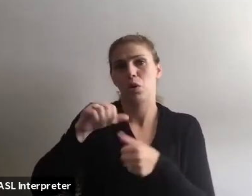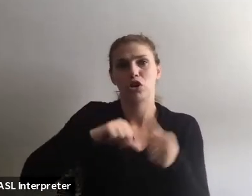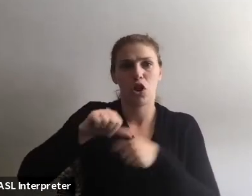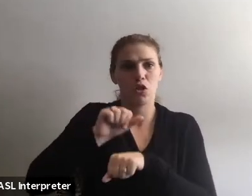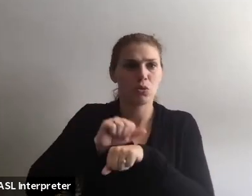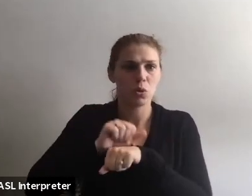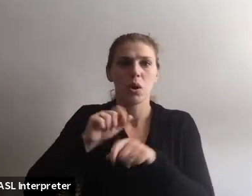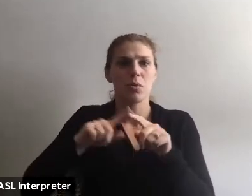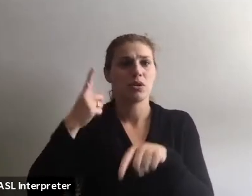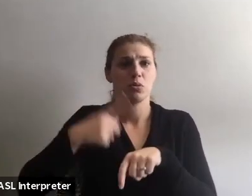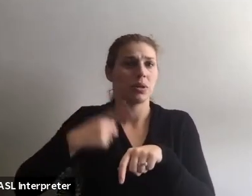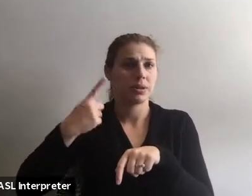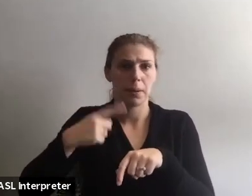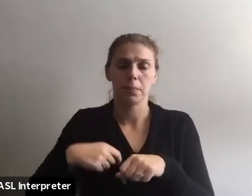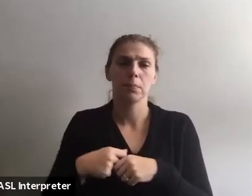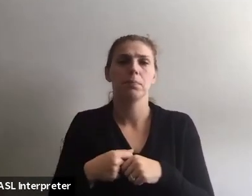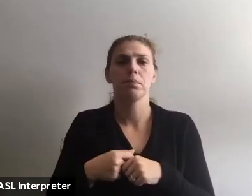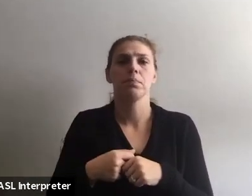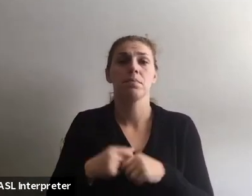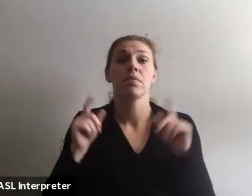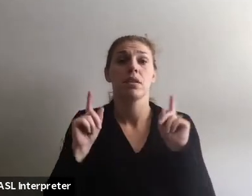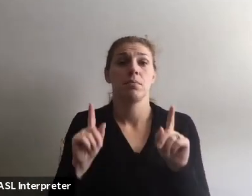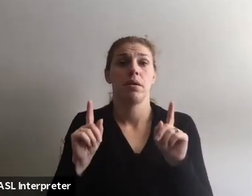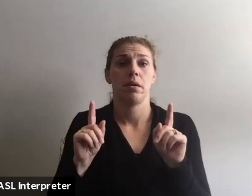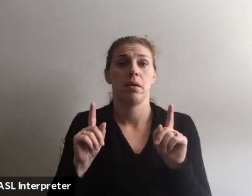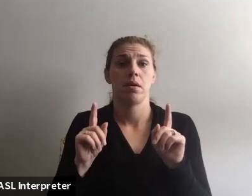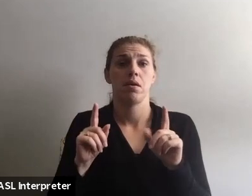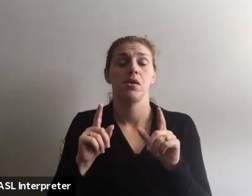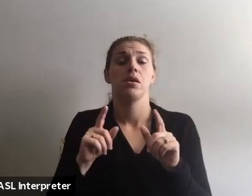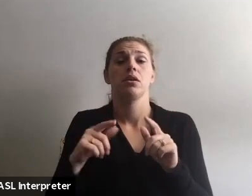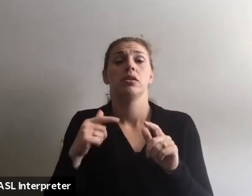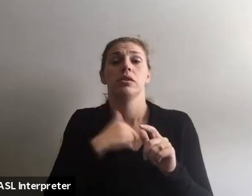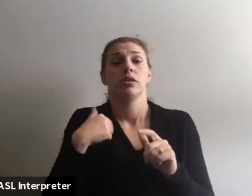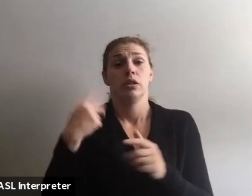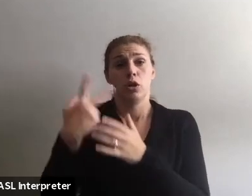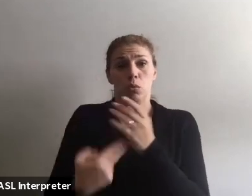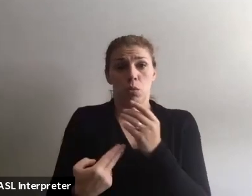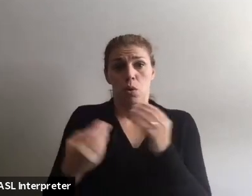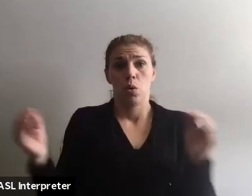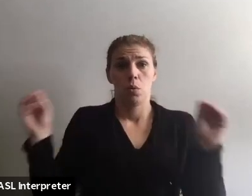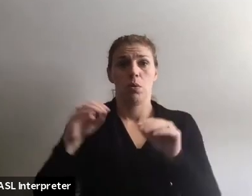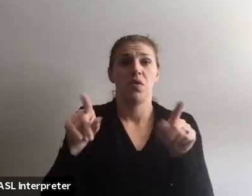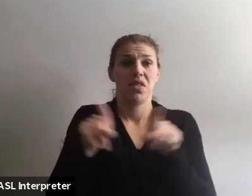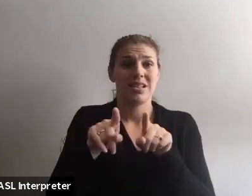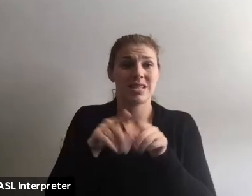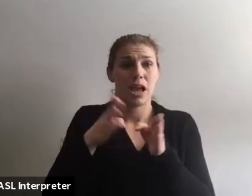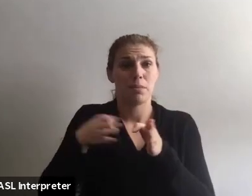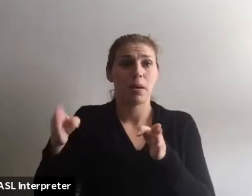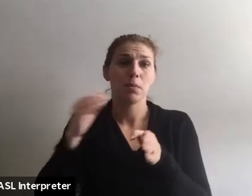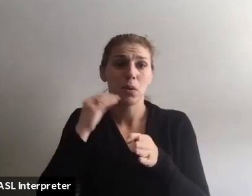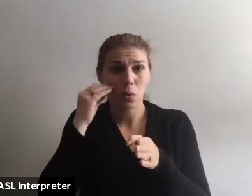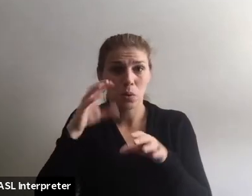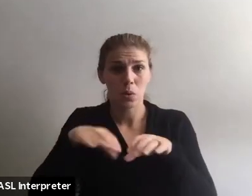this was really just a one-time thing. But then we both moved into the same neighborhood and